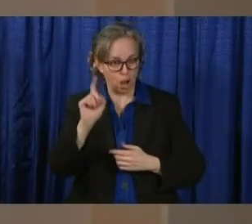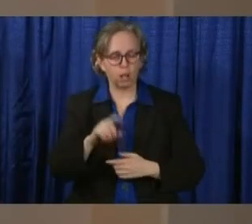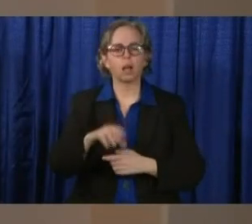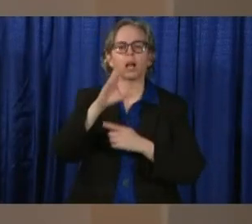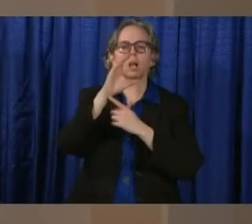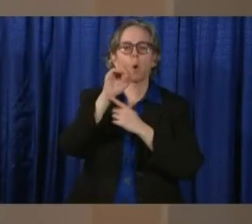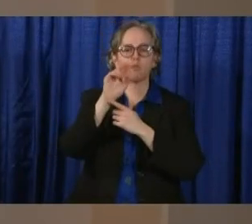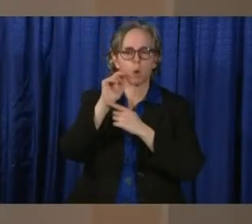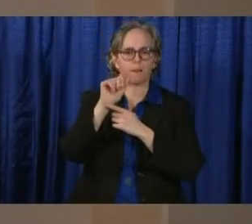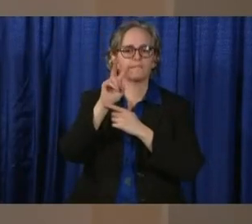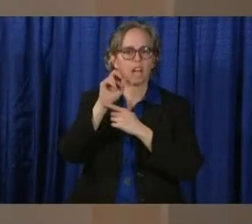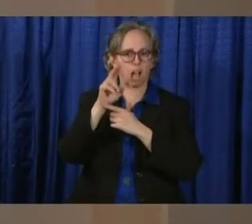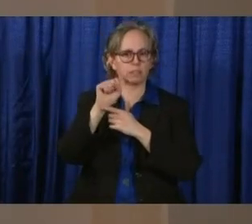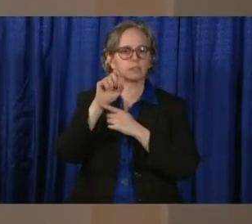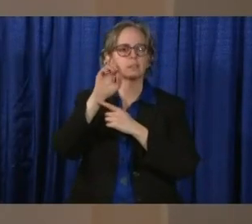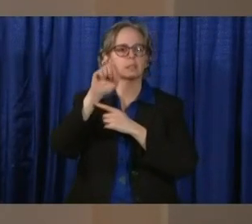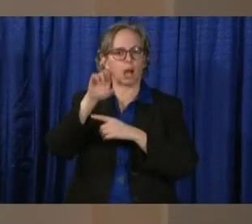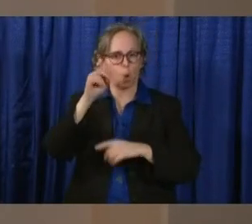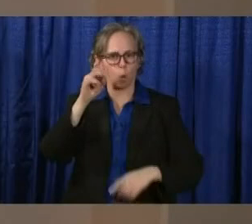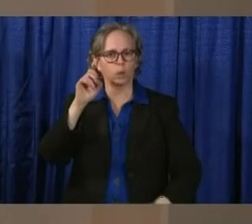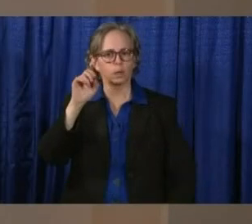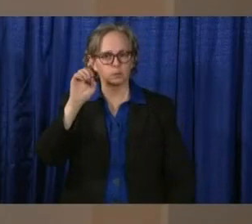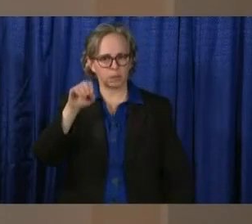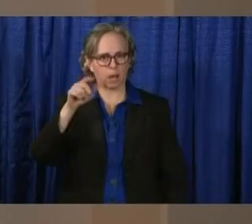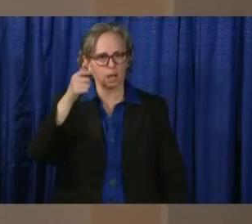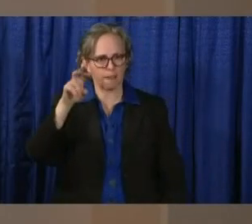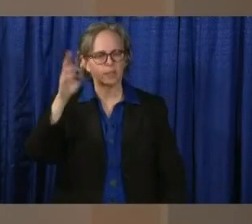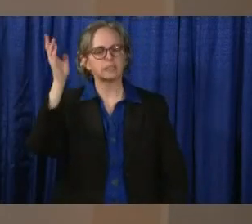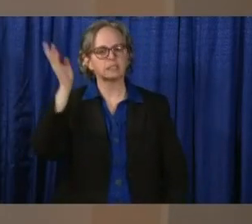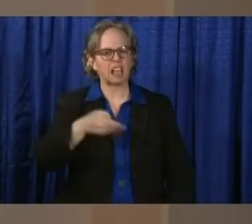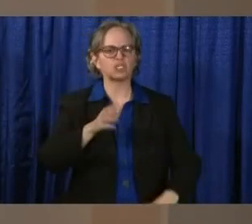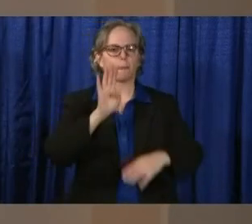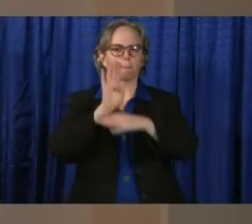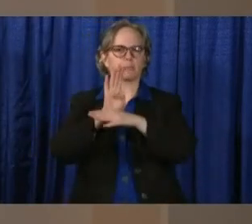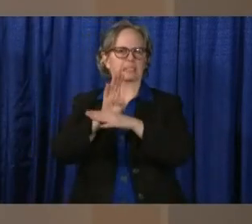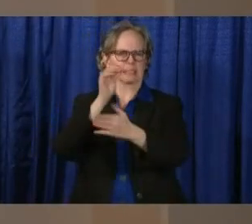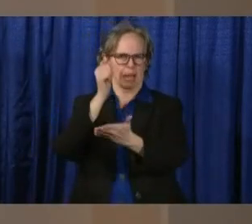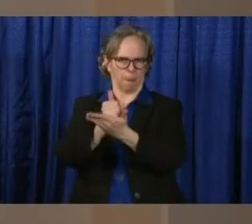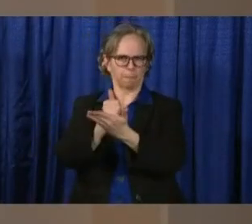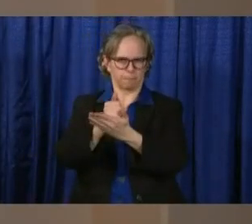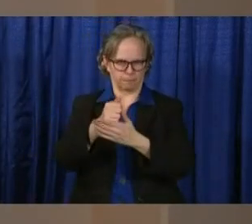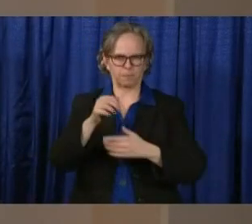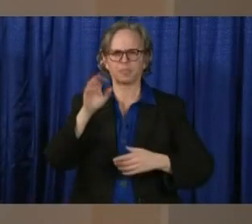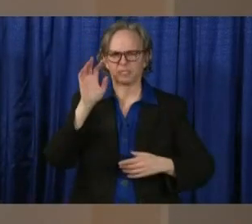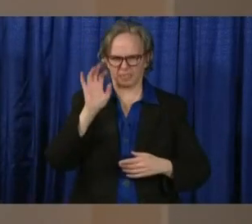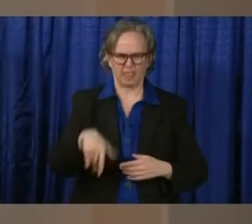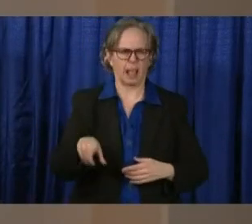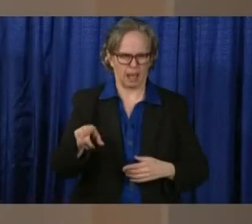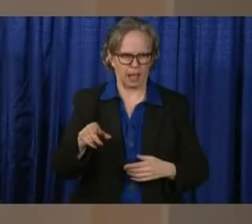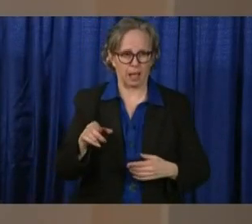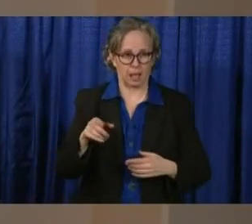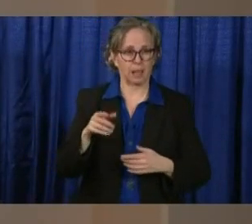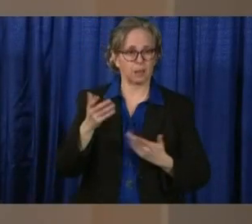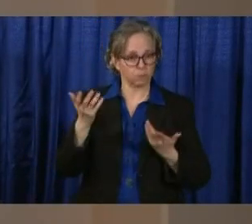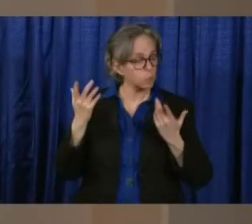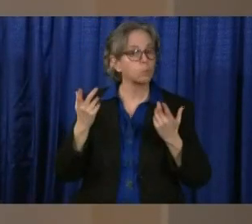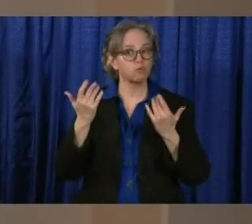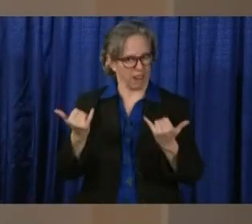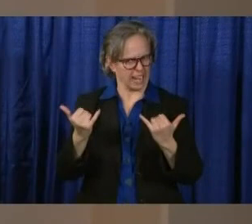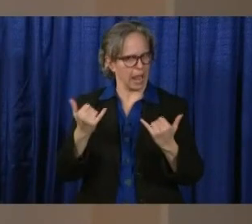businesshelp, and that is available on there right now. It is